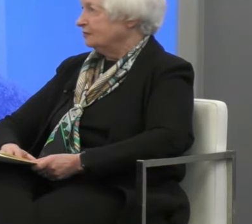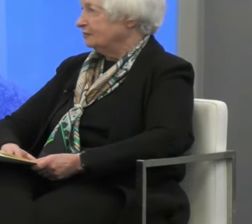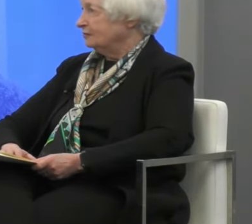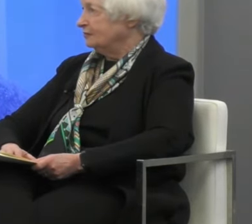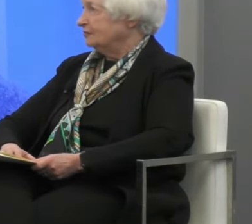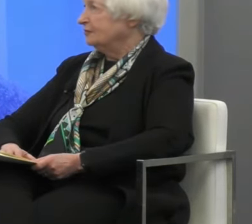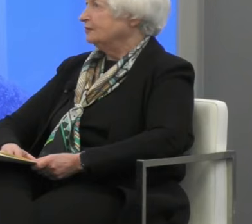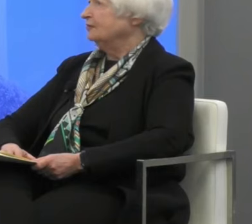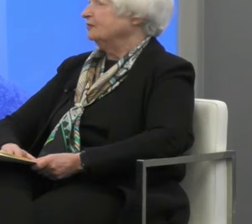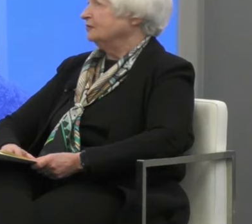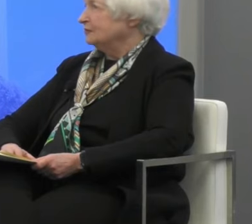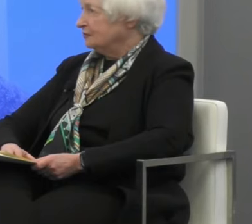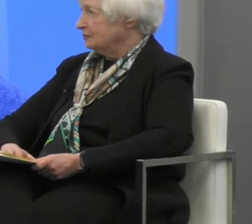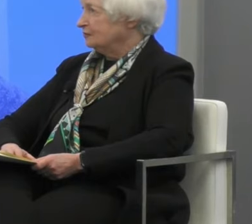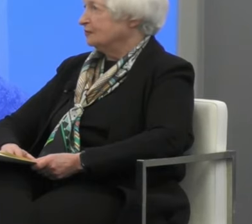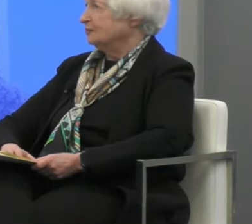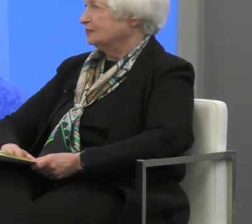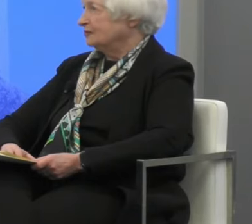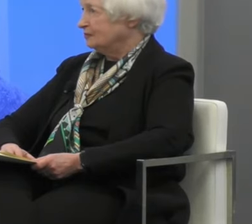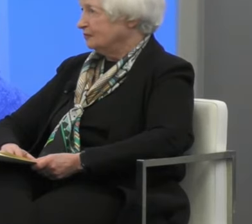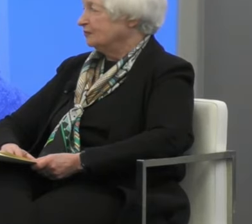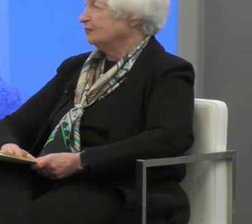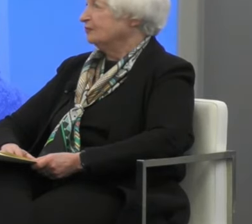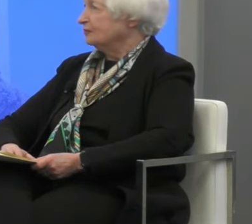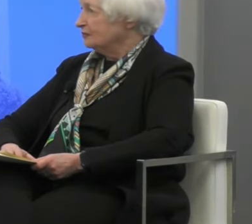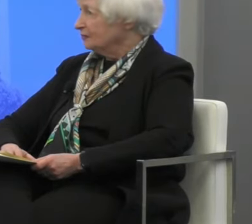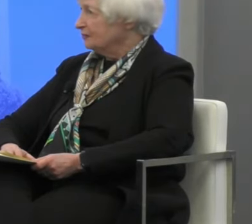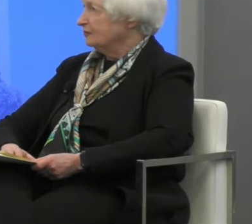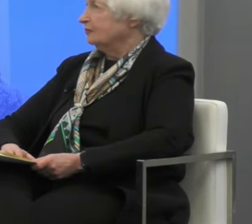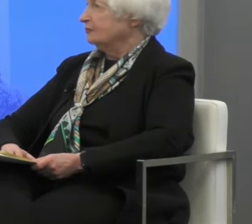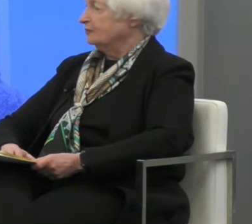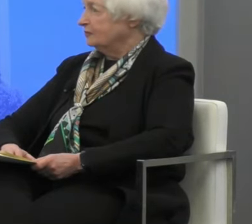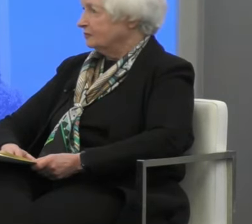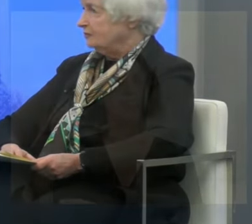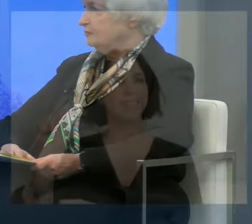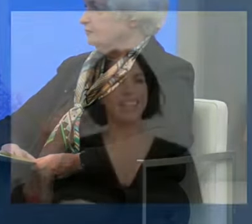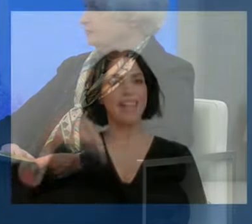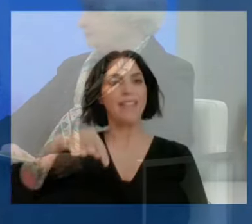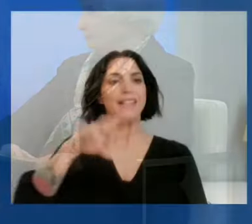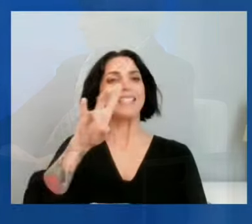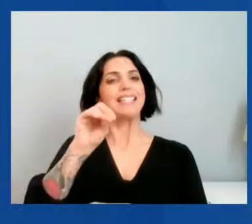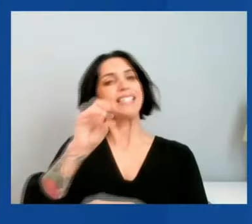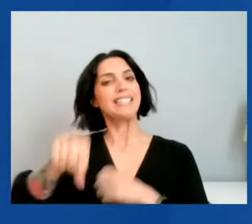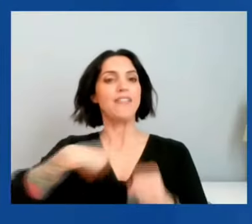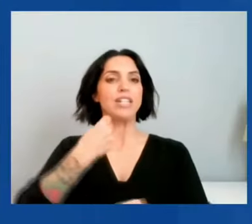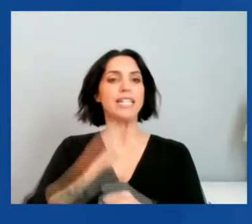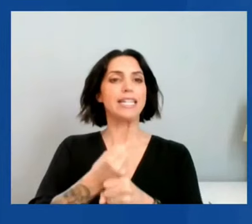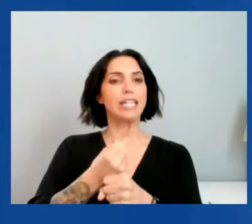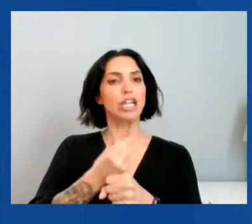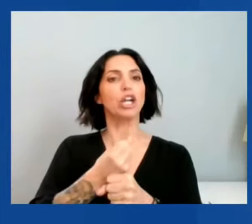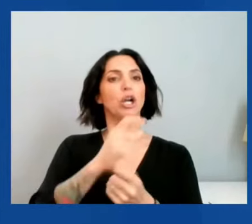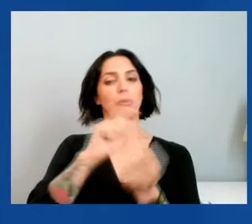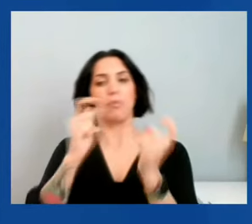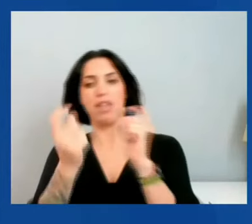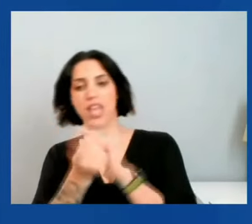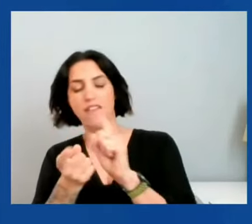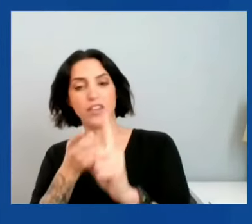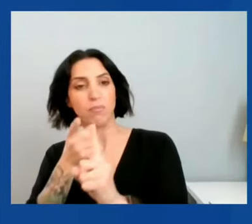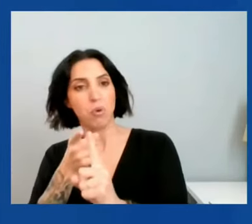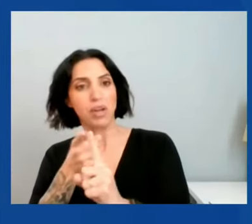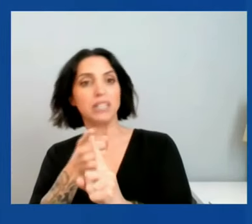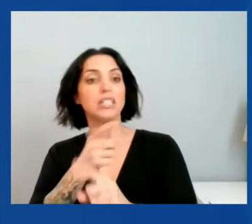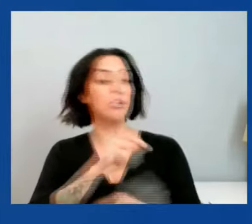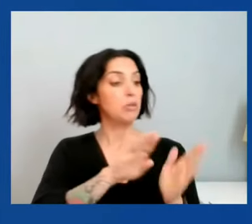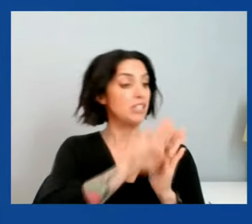new Bretton Woods, you know, that we are in this pivot point, a 70-year pivot point, the old institutions that were developed during that period, which